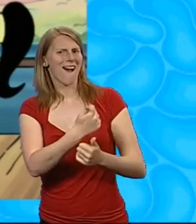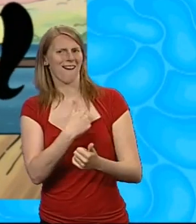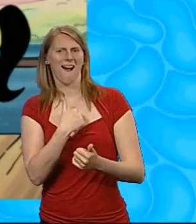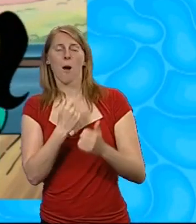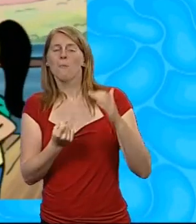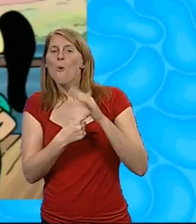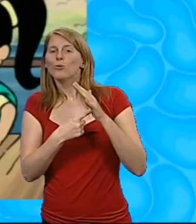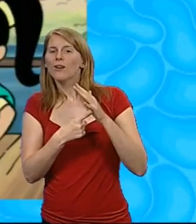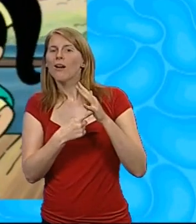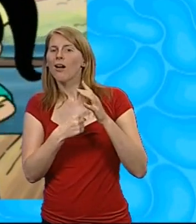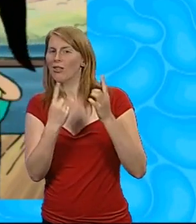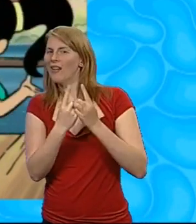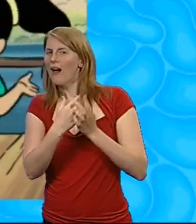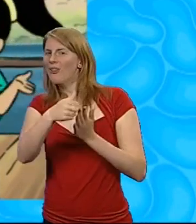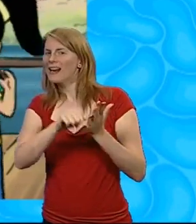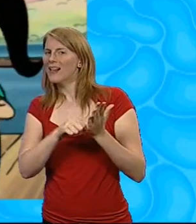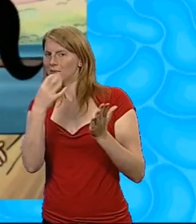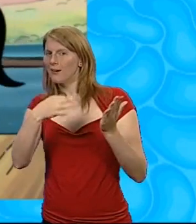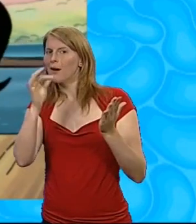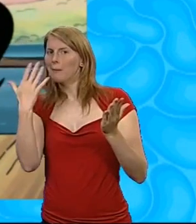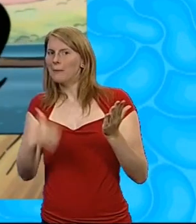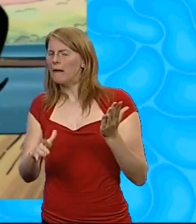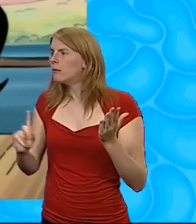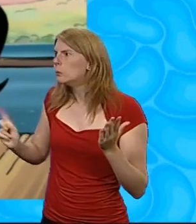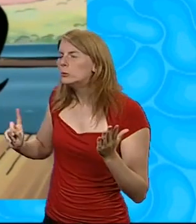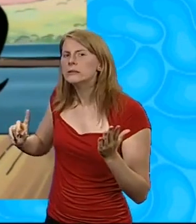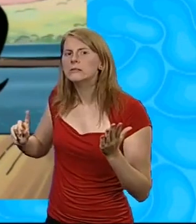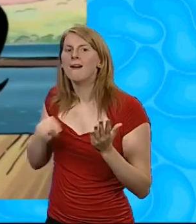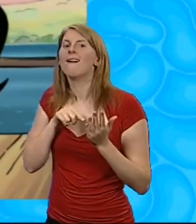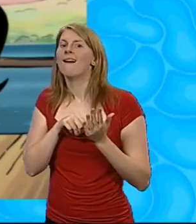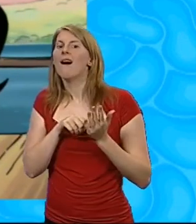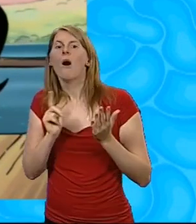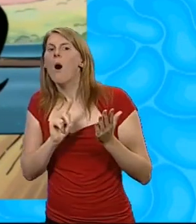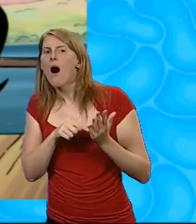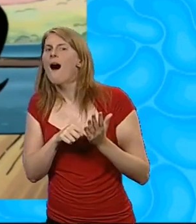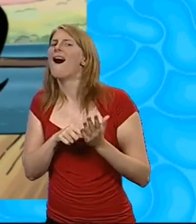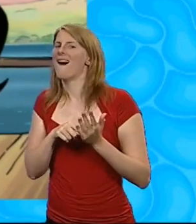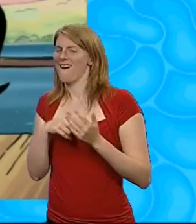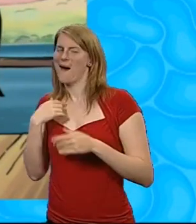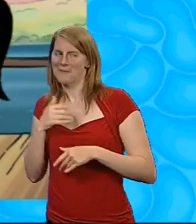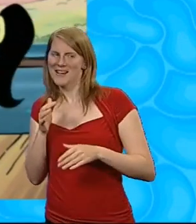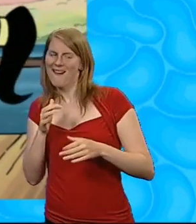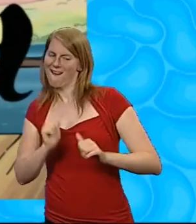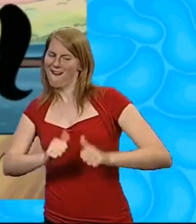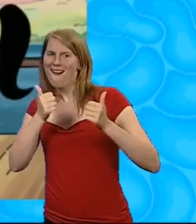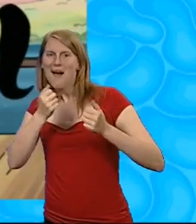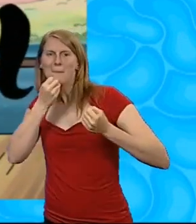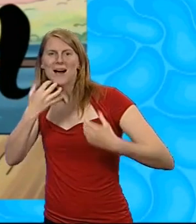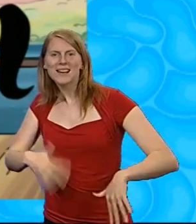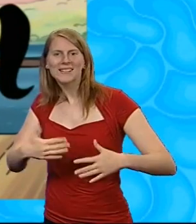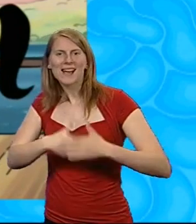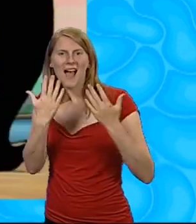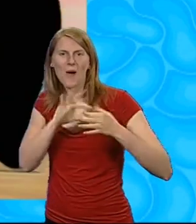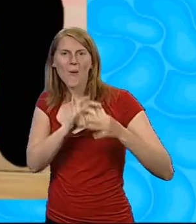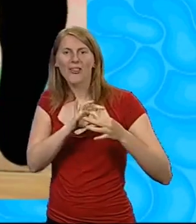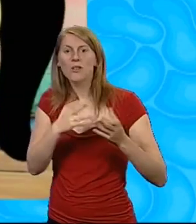my list. You did? What was that? I spent an amazing day with you. It didn't matter what we did. Just as long as we did